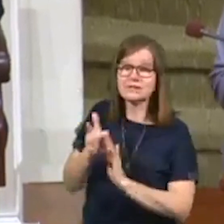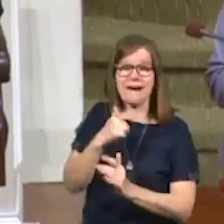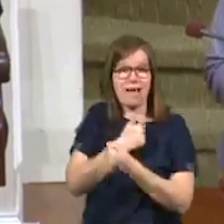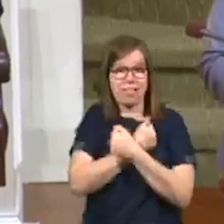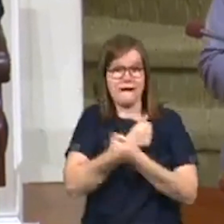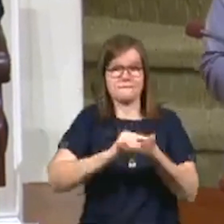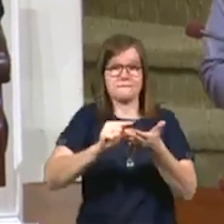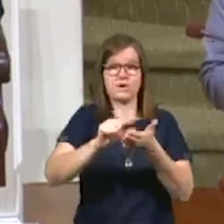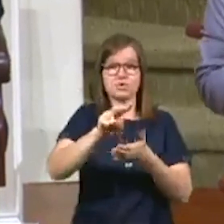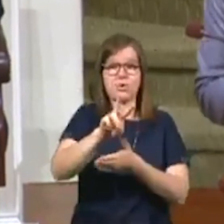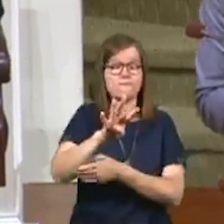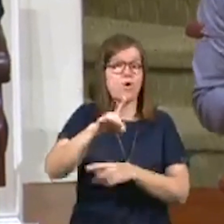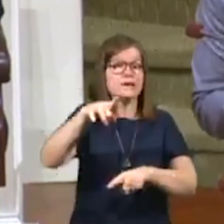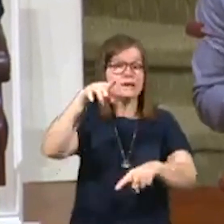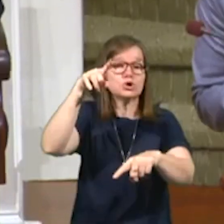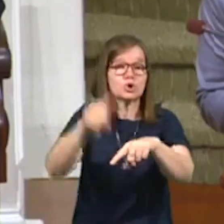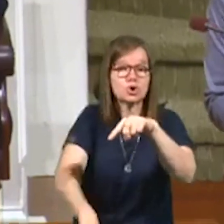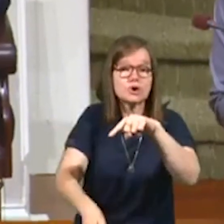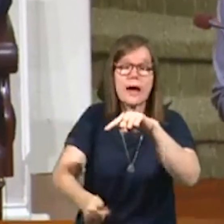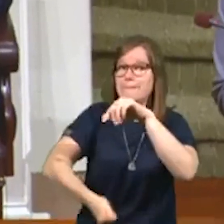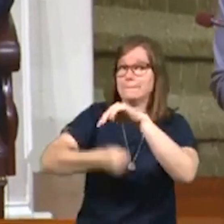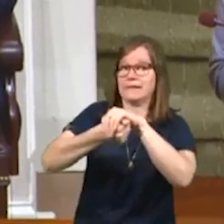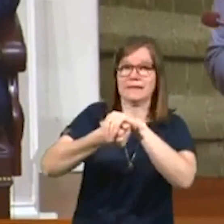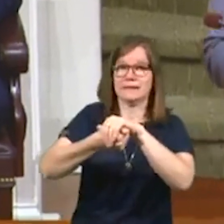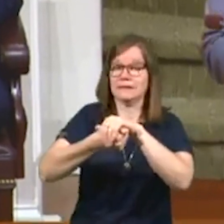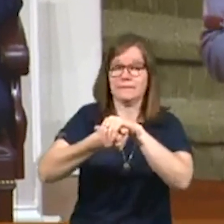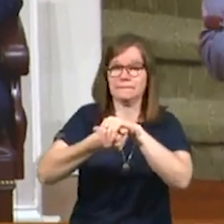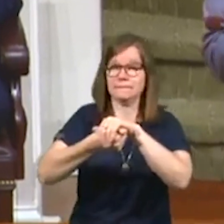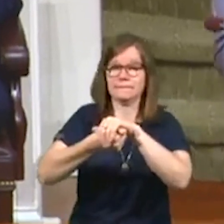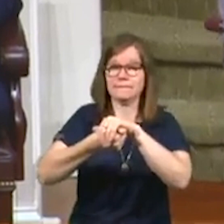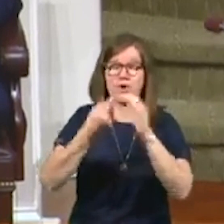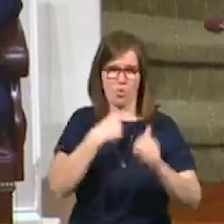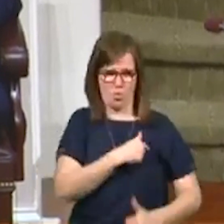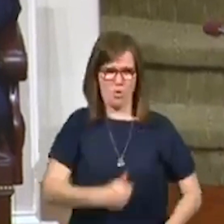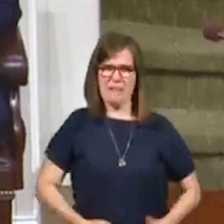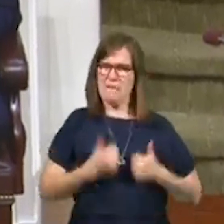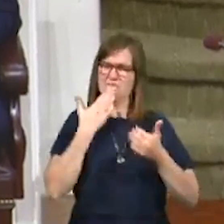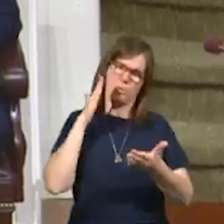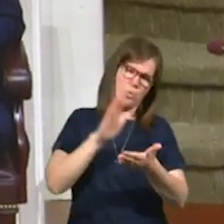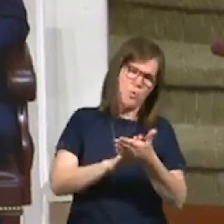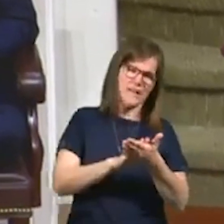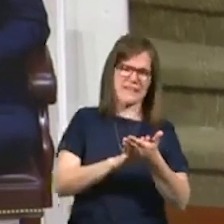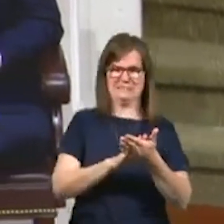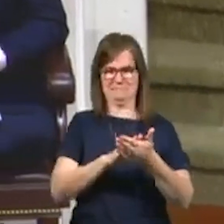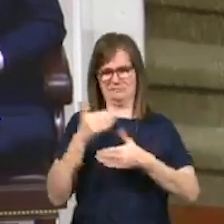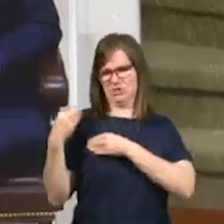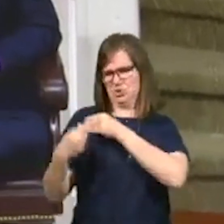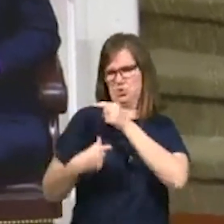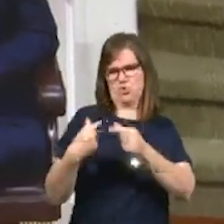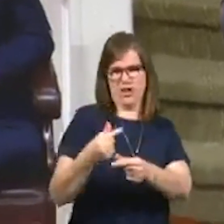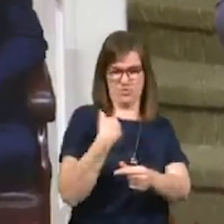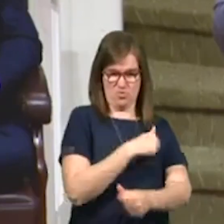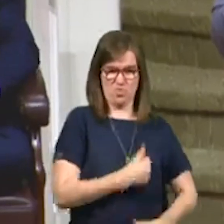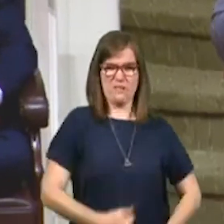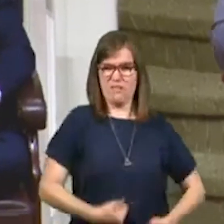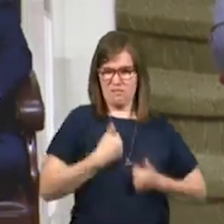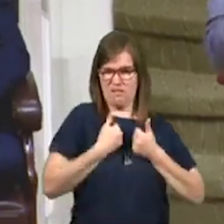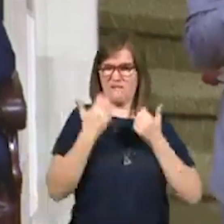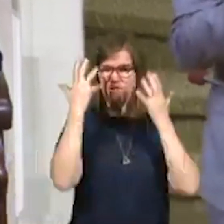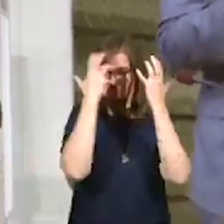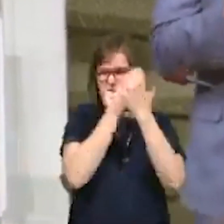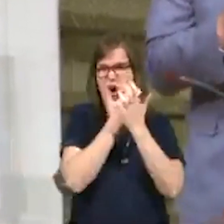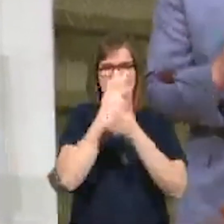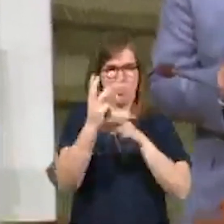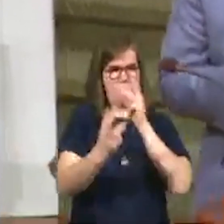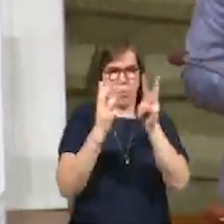number 24, he could not be hid. We live in a wicked generation. We live in a dark world. The lost